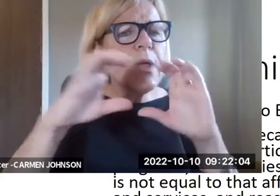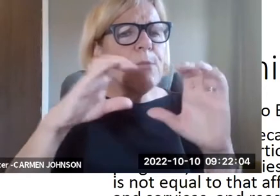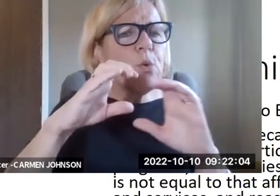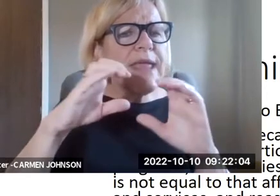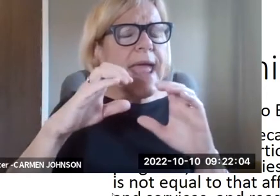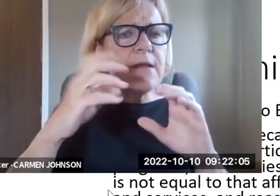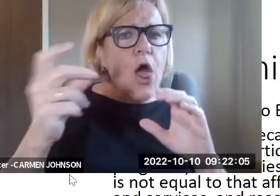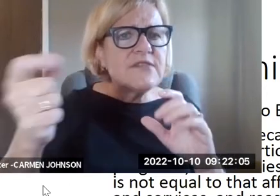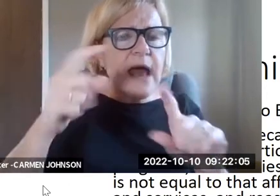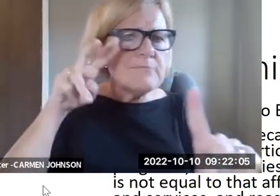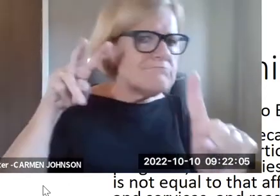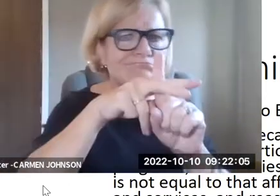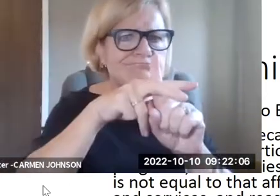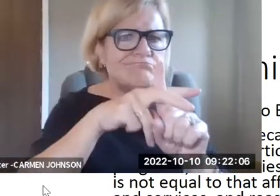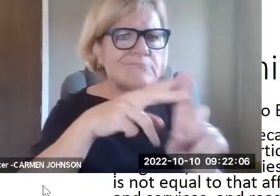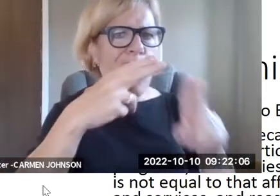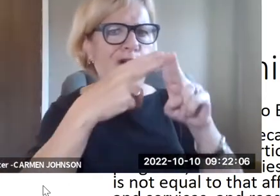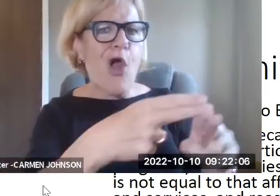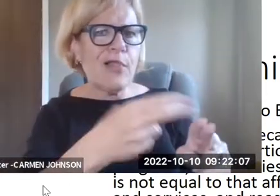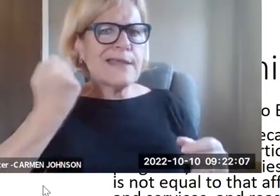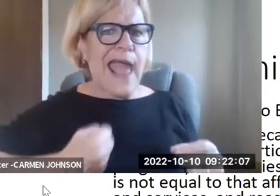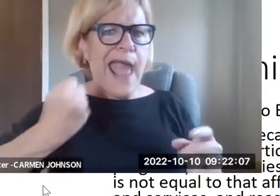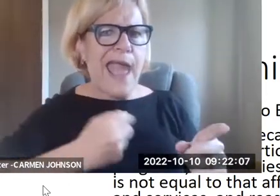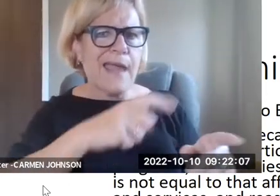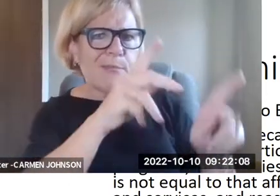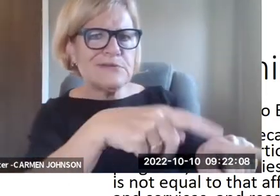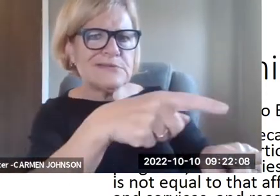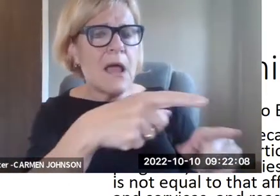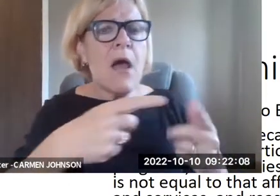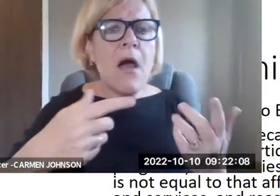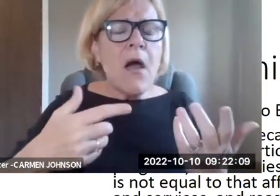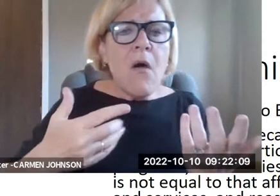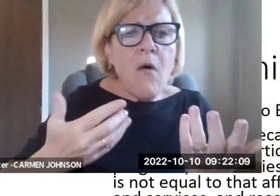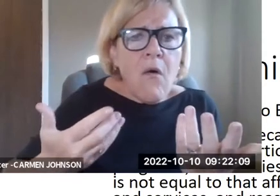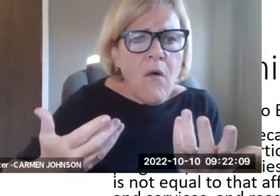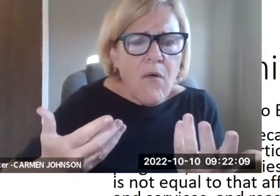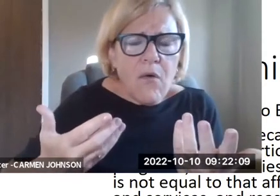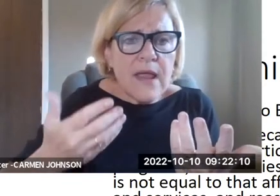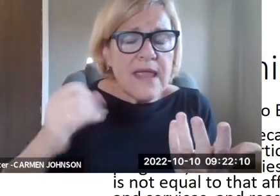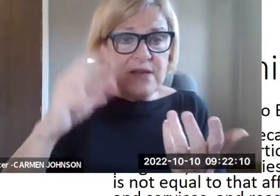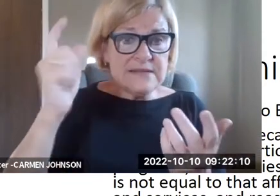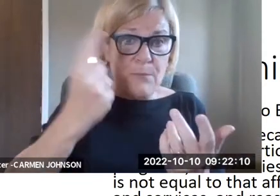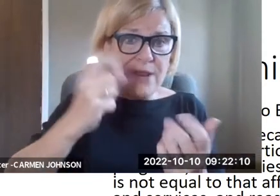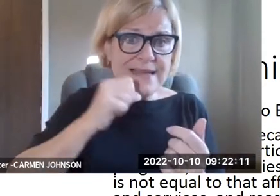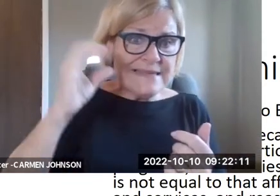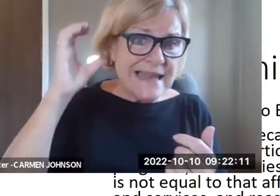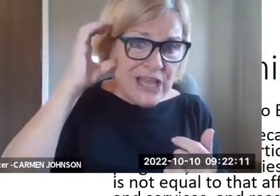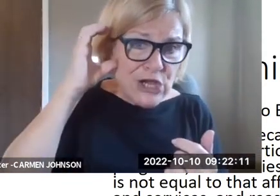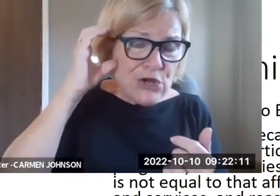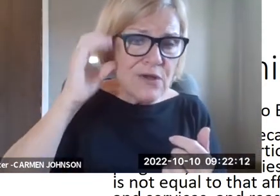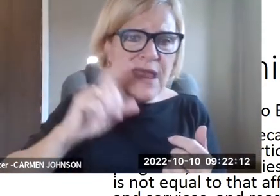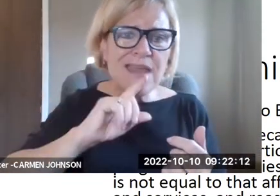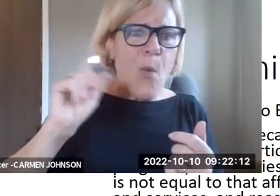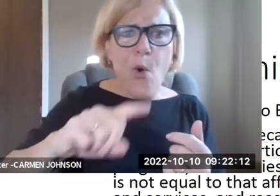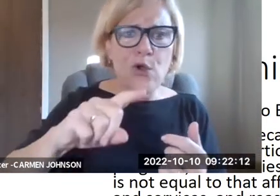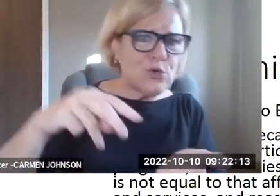problem in jails and prisons, where somebody signs to communicate, and all of a sudden they're being accused of gang membership,